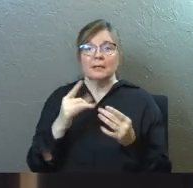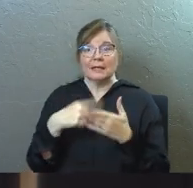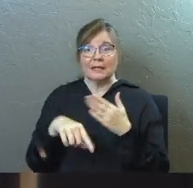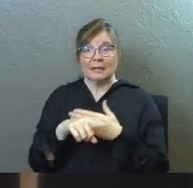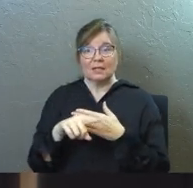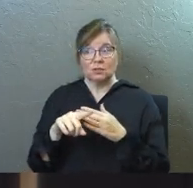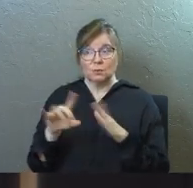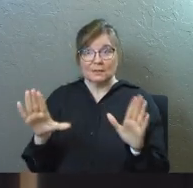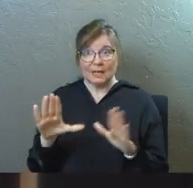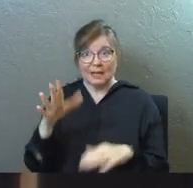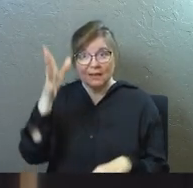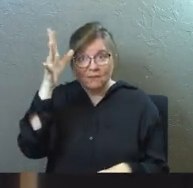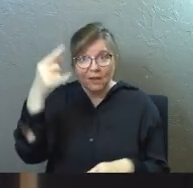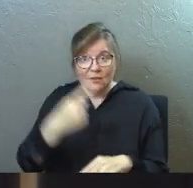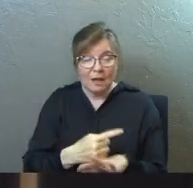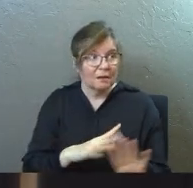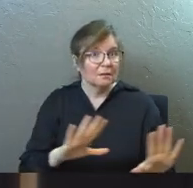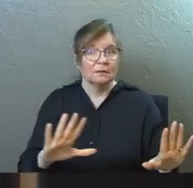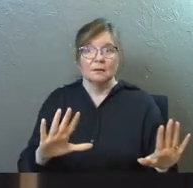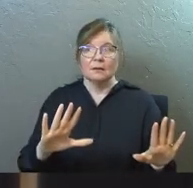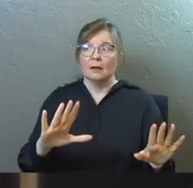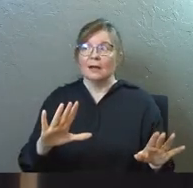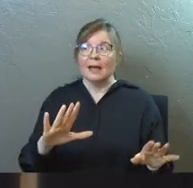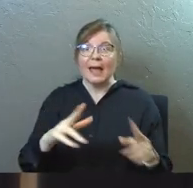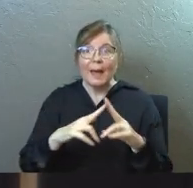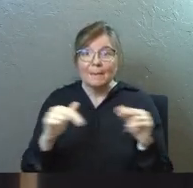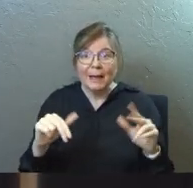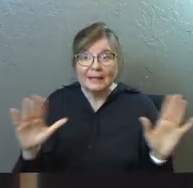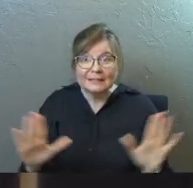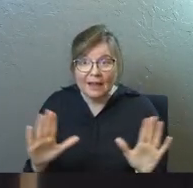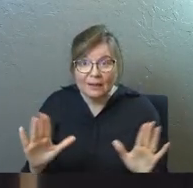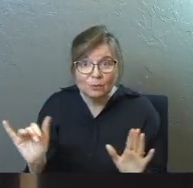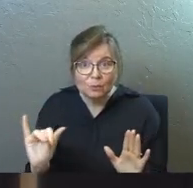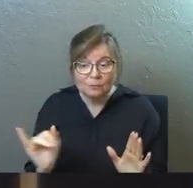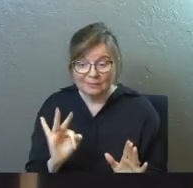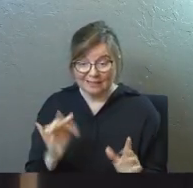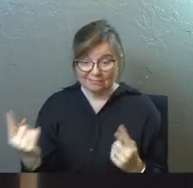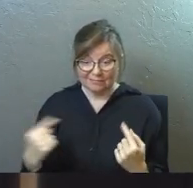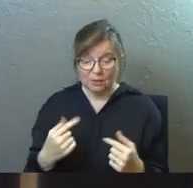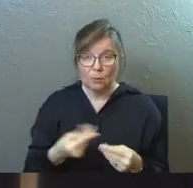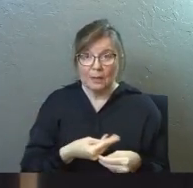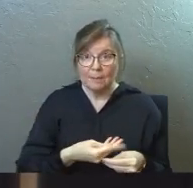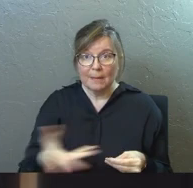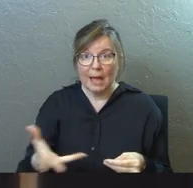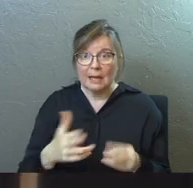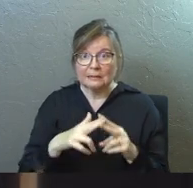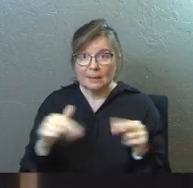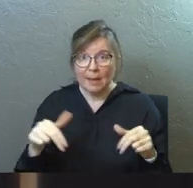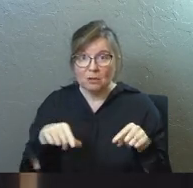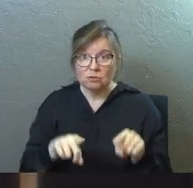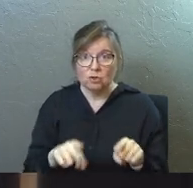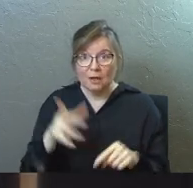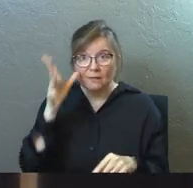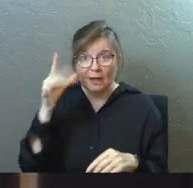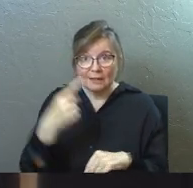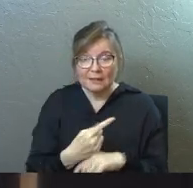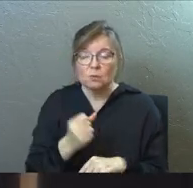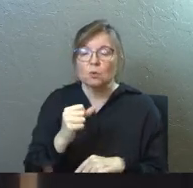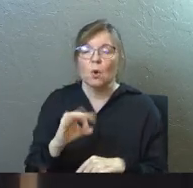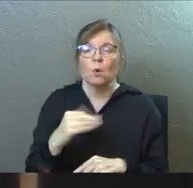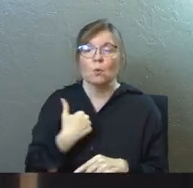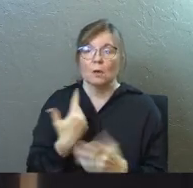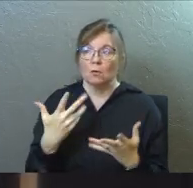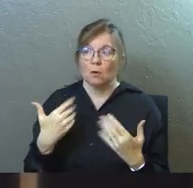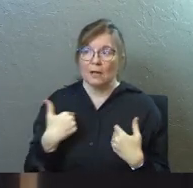next Sunday is Father's Day, oh my goodness, and it's Bacon Sunday, if you've been around here before, we pass bacon during Father's Day, so